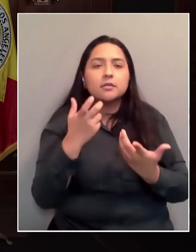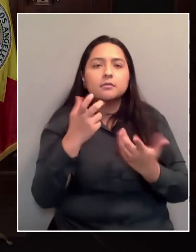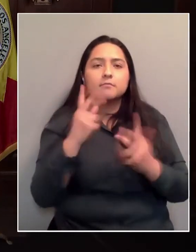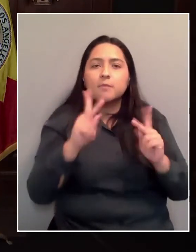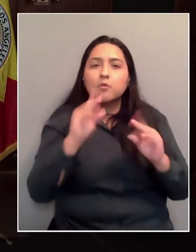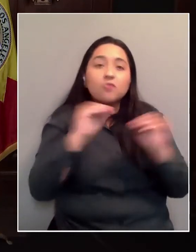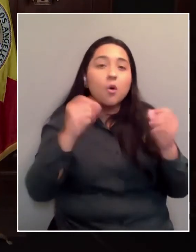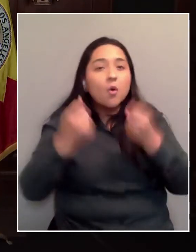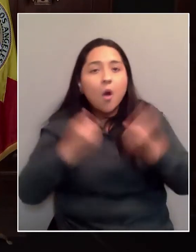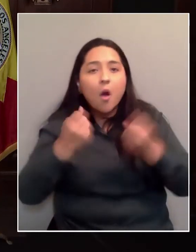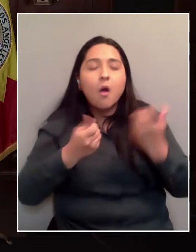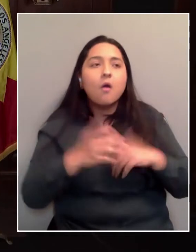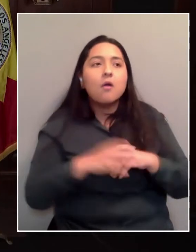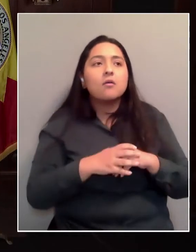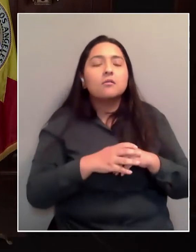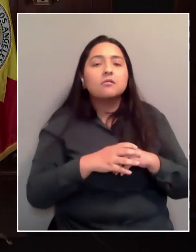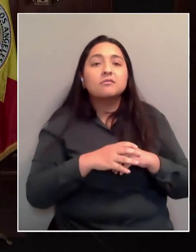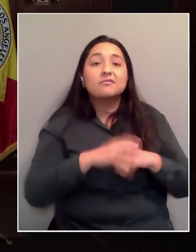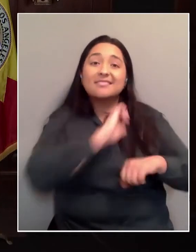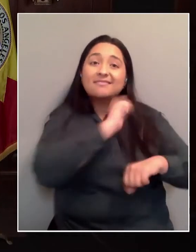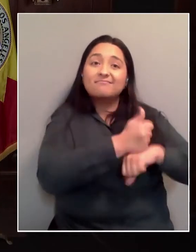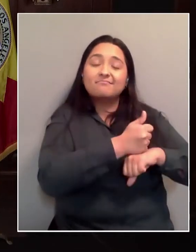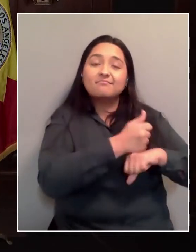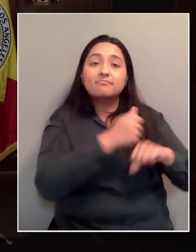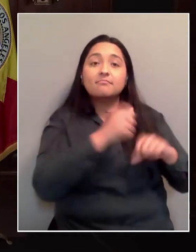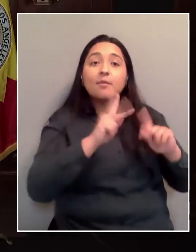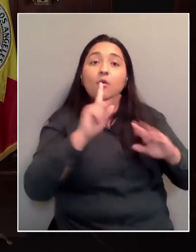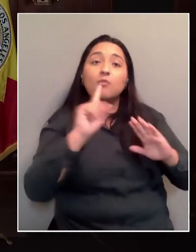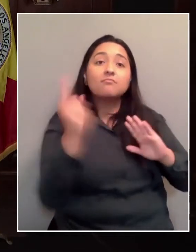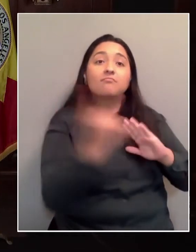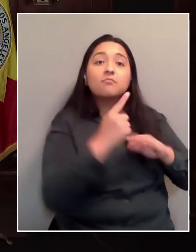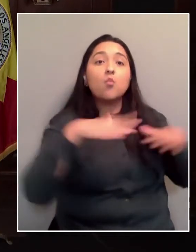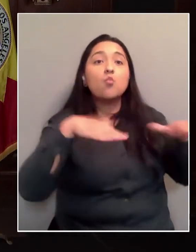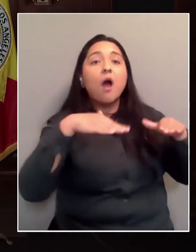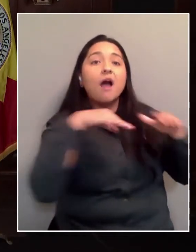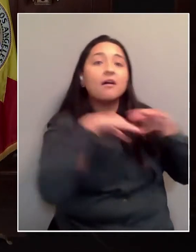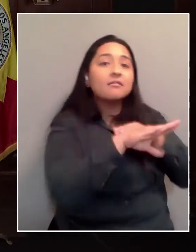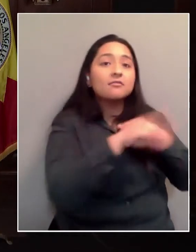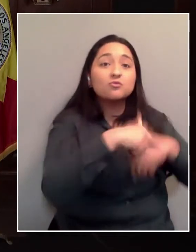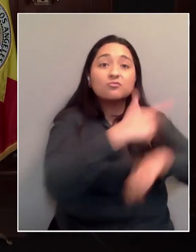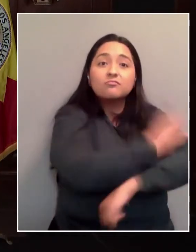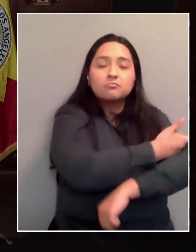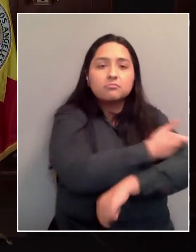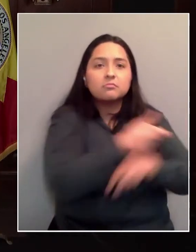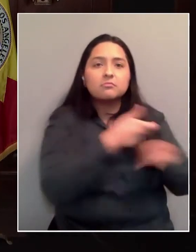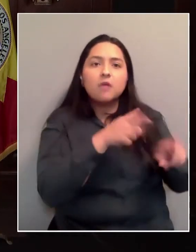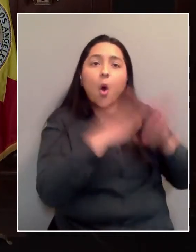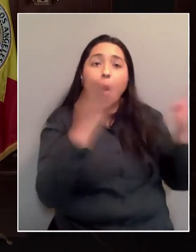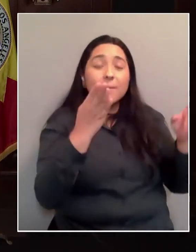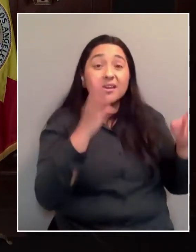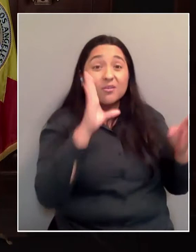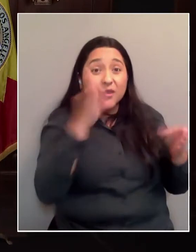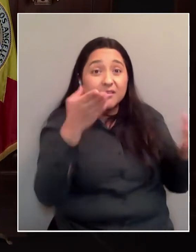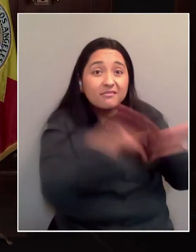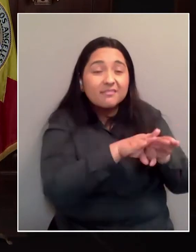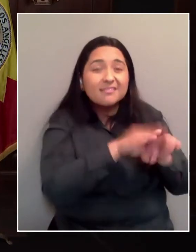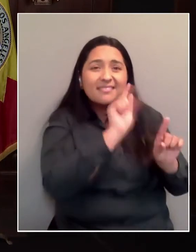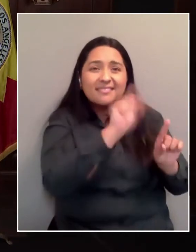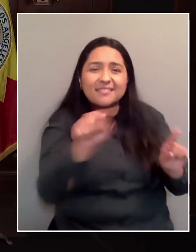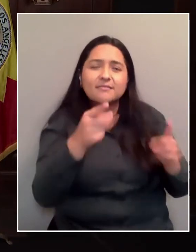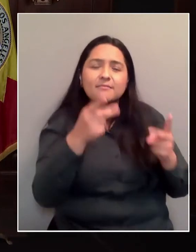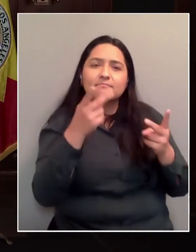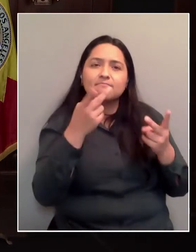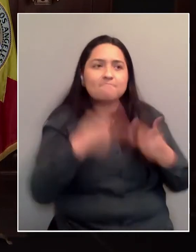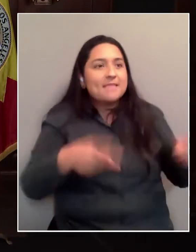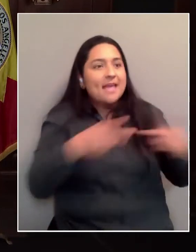will also go dark because of these vaccines that have been in San Fernando Park that have been at Lincoln Park. Places that have been among the hardest